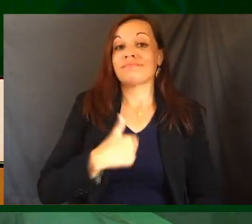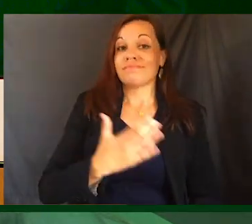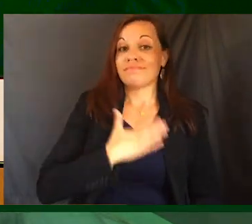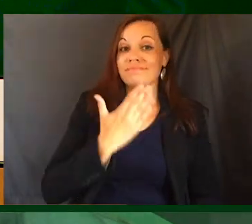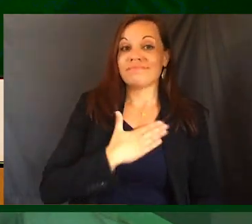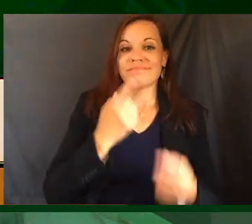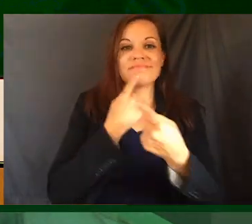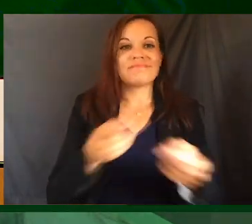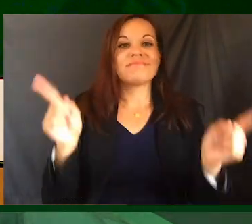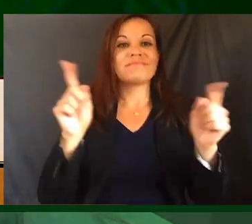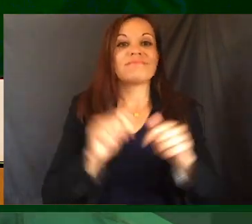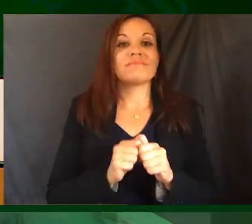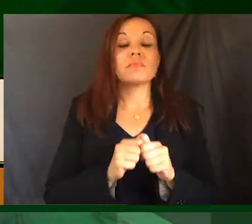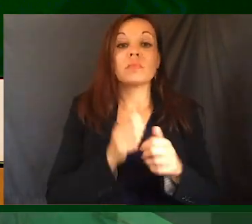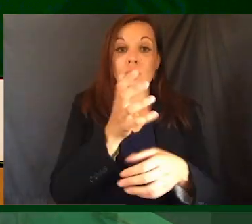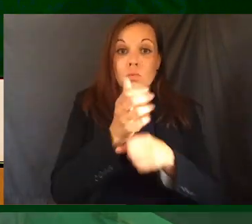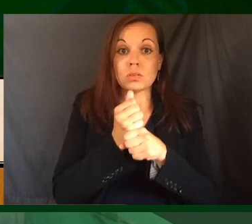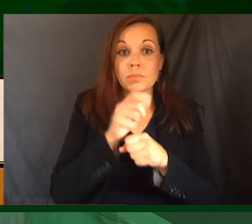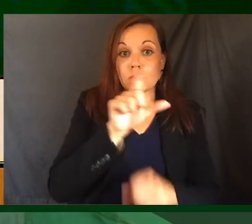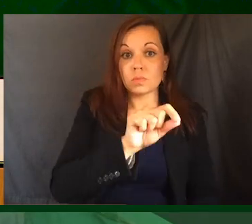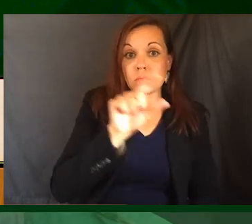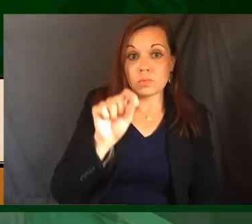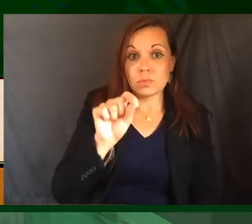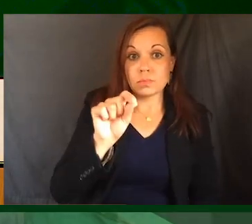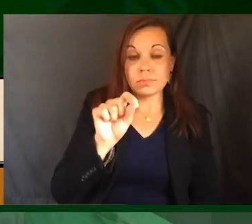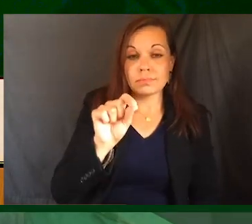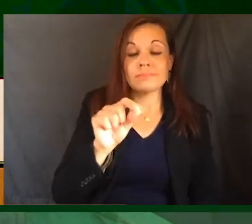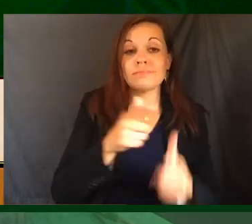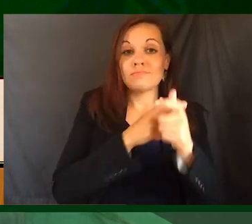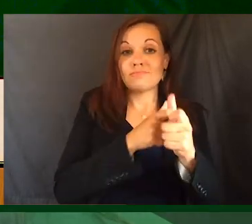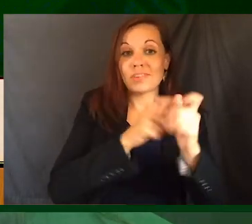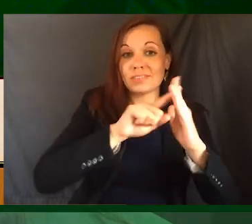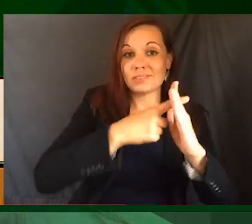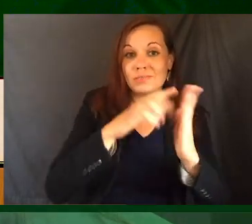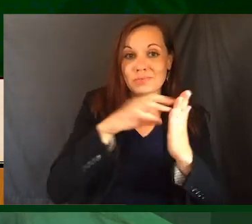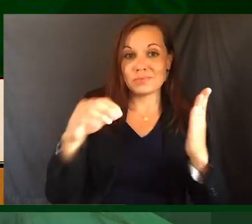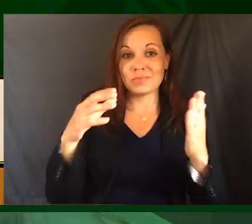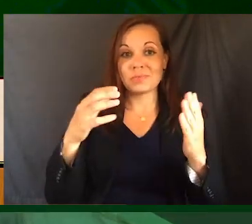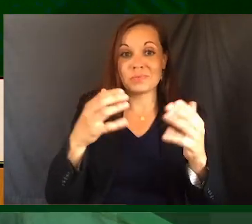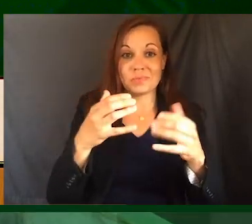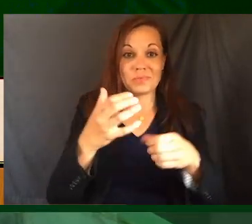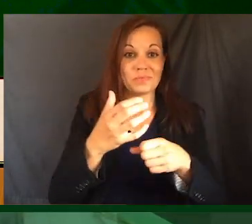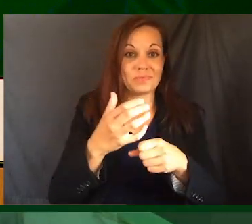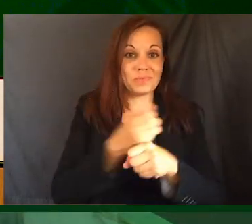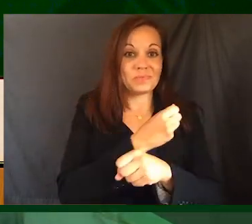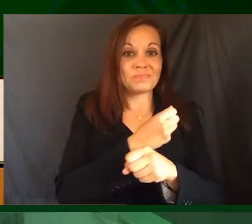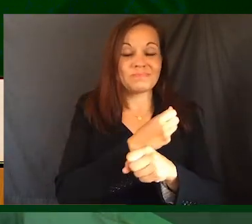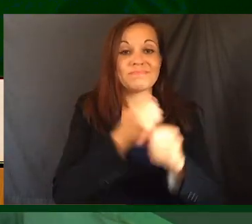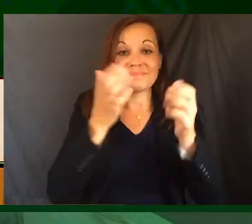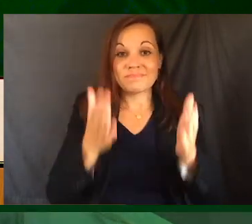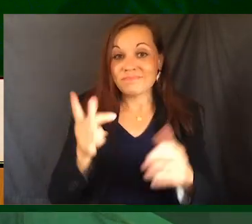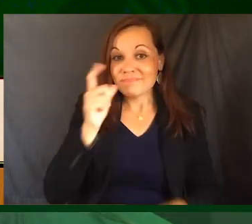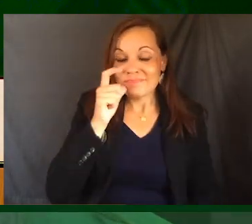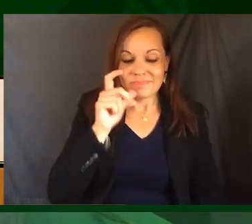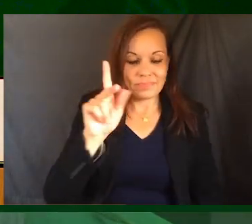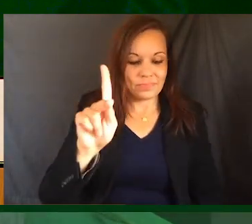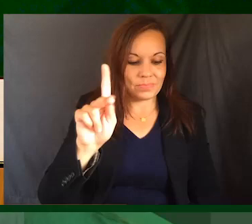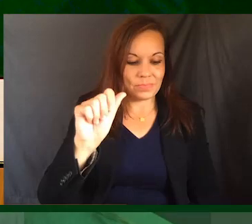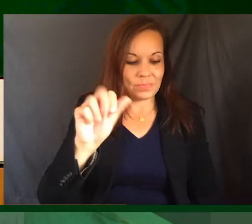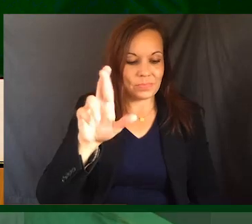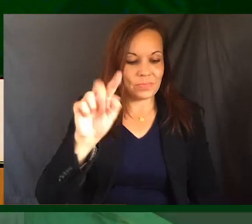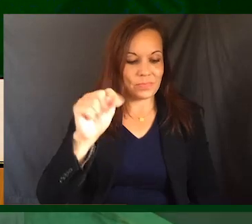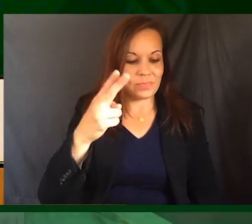pleased to announce that the recipient of the 2020 Running Start student award at Green River College is Kartikan